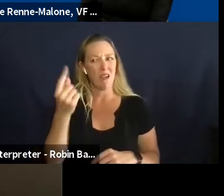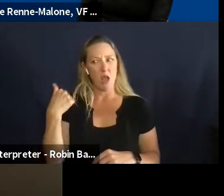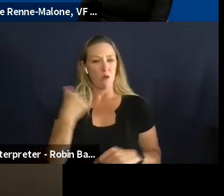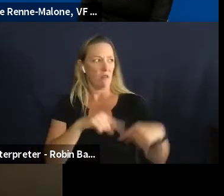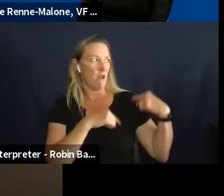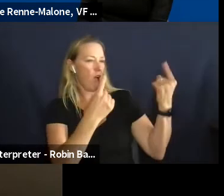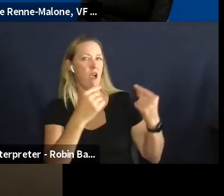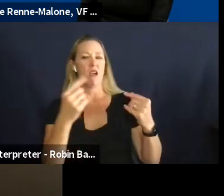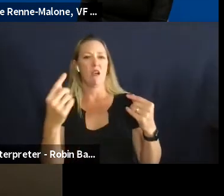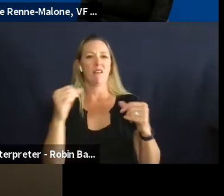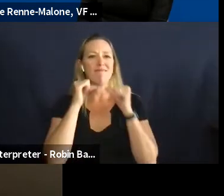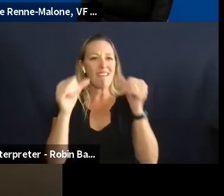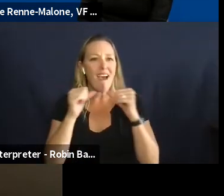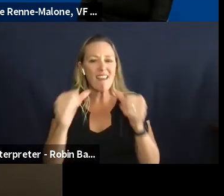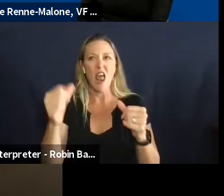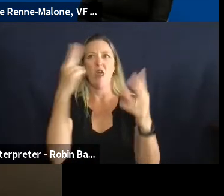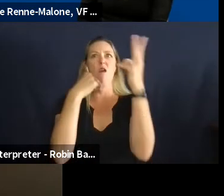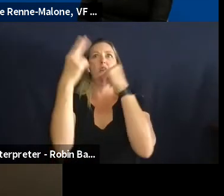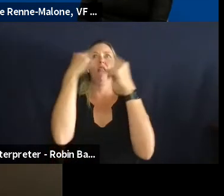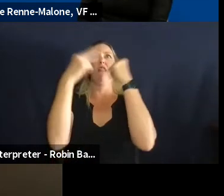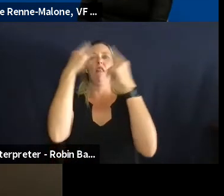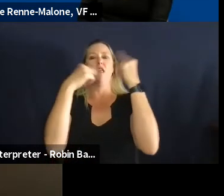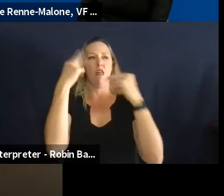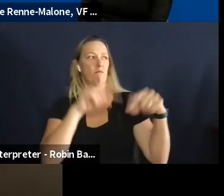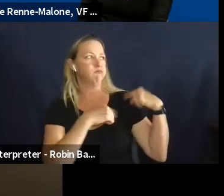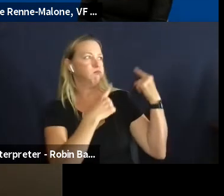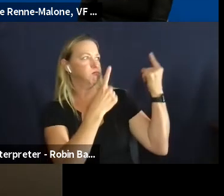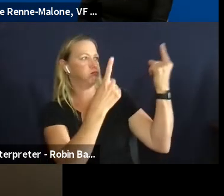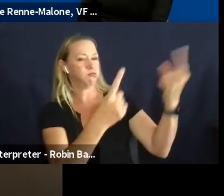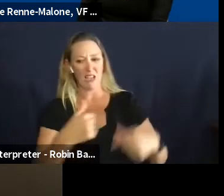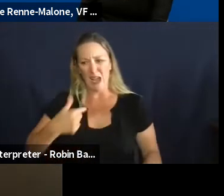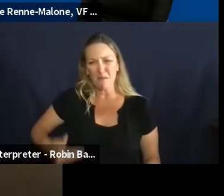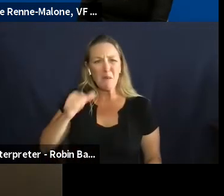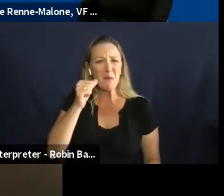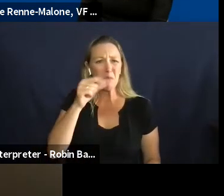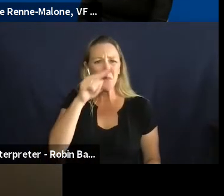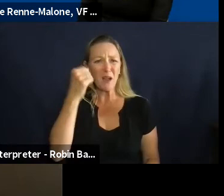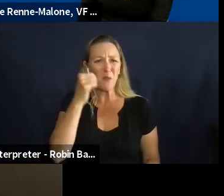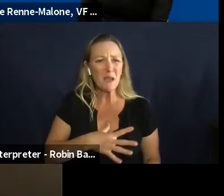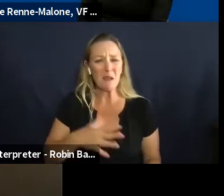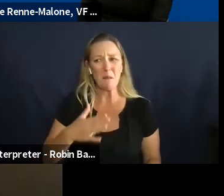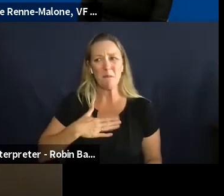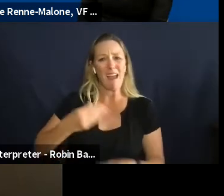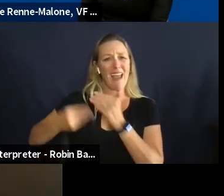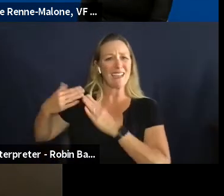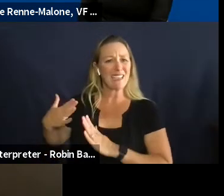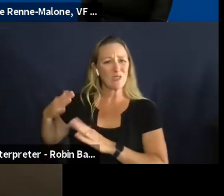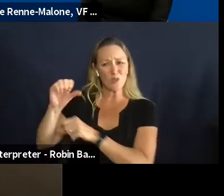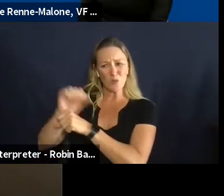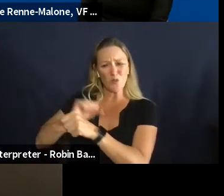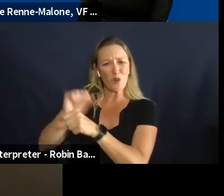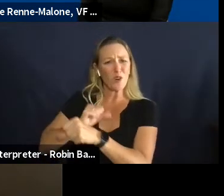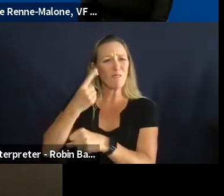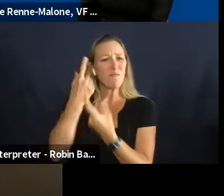um and then especially being a black woman my ancestors built this country on their backs for free and then we're denied it every